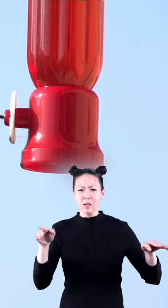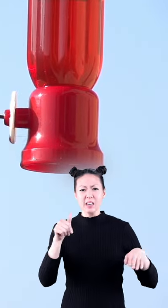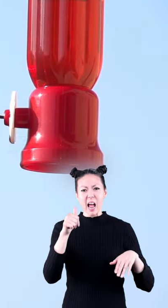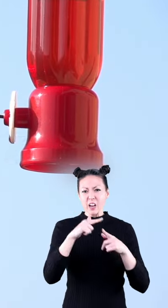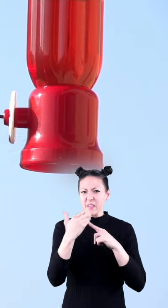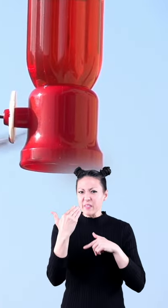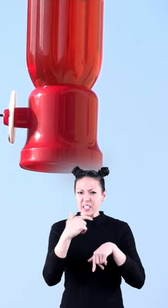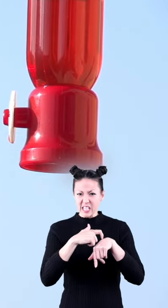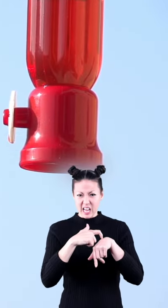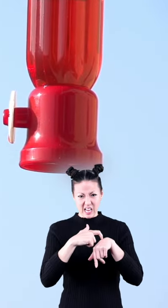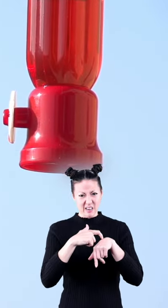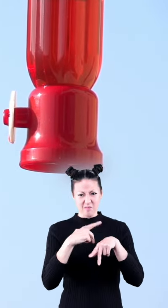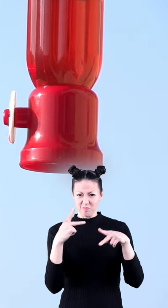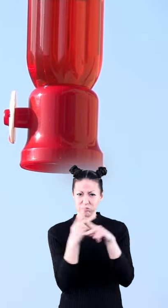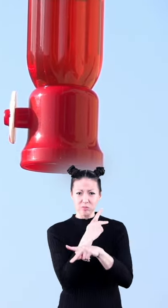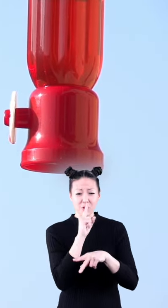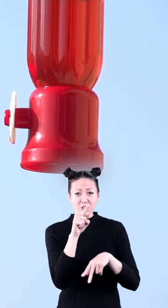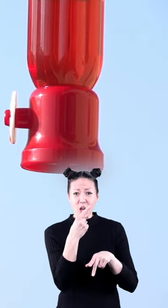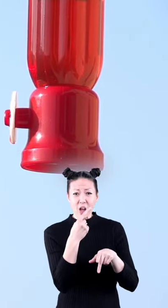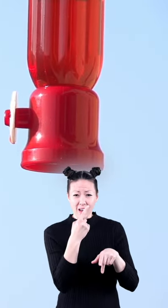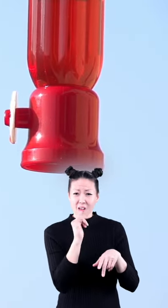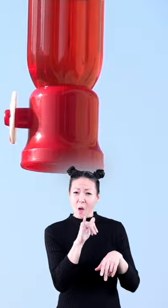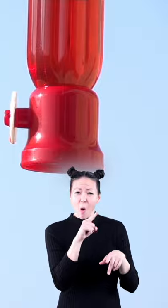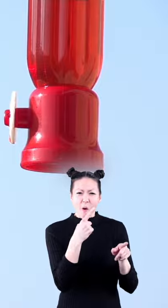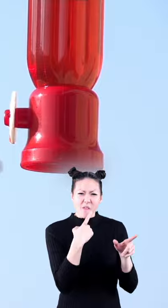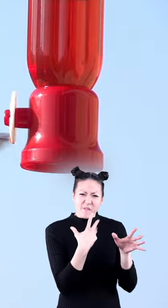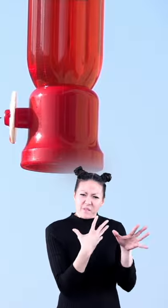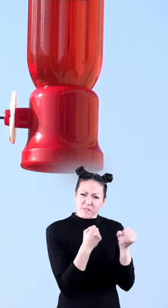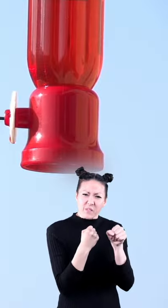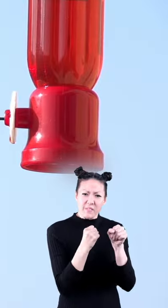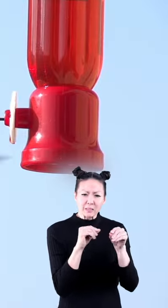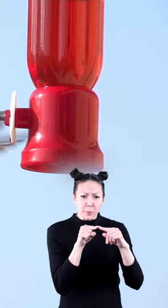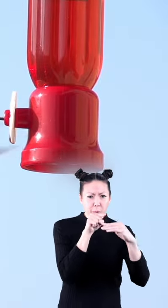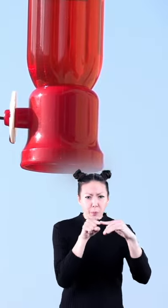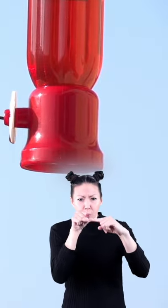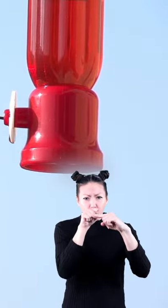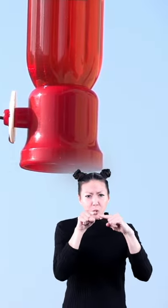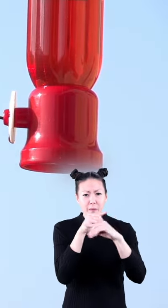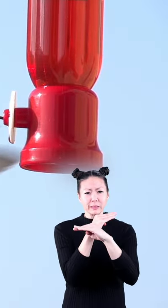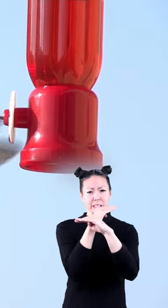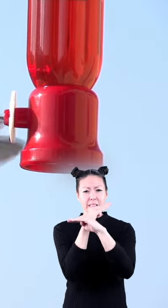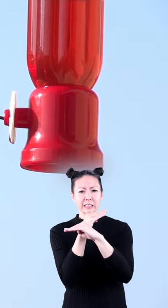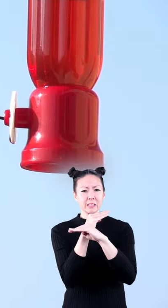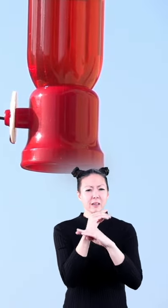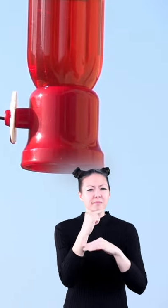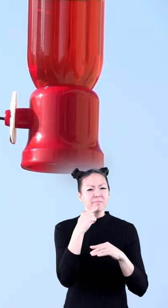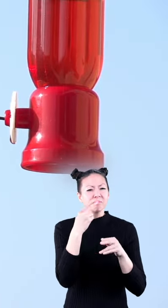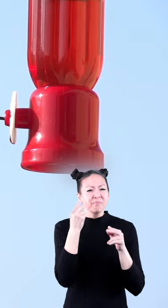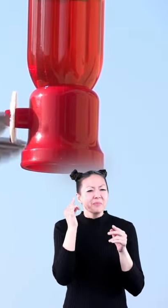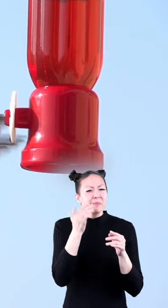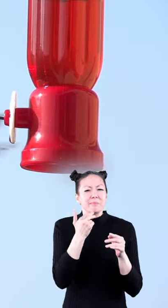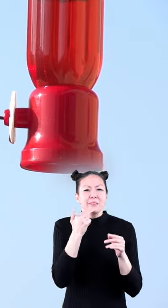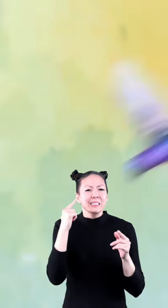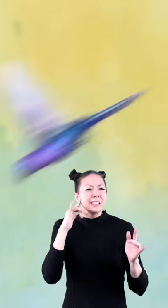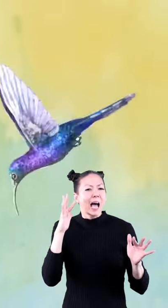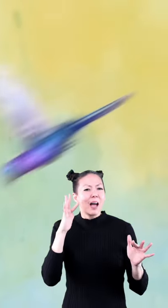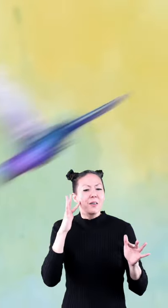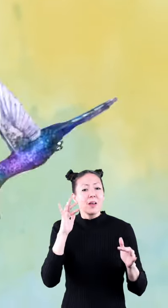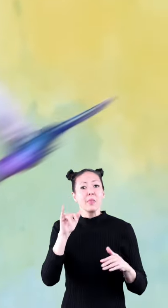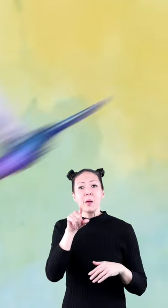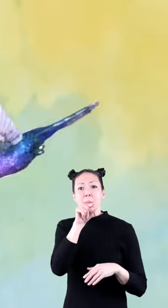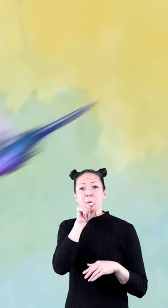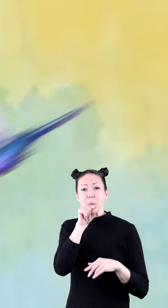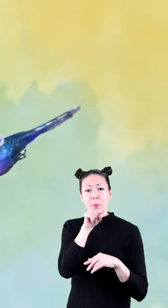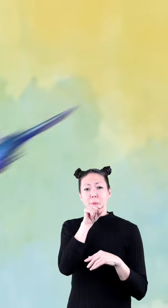10 to 15 times in a single second they move so quickly that they make a small buzzing sound when a